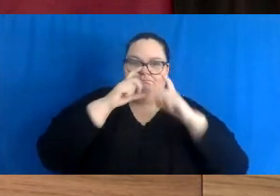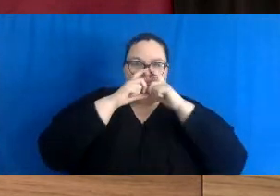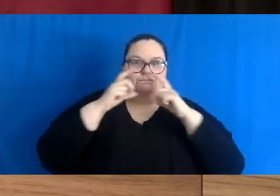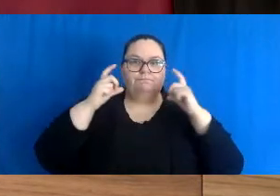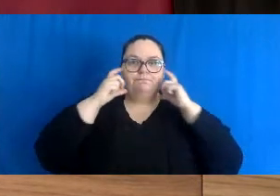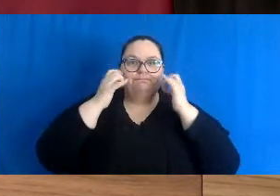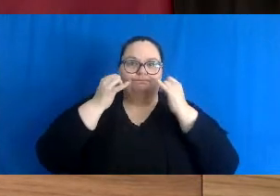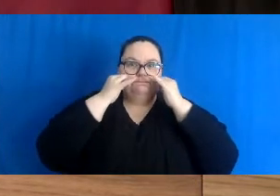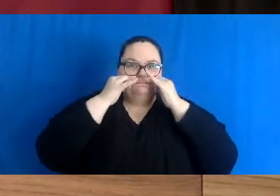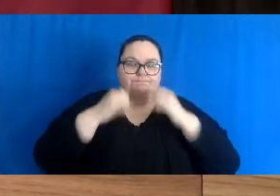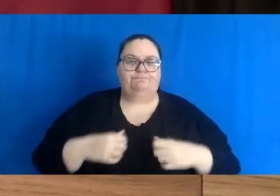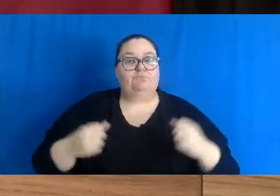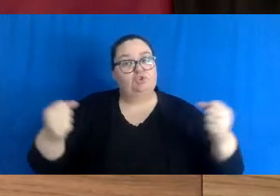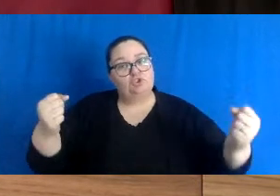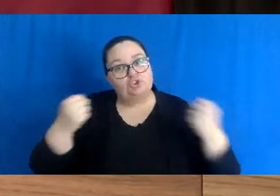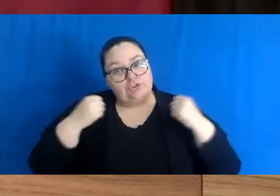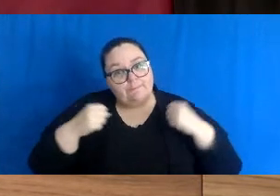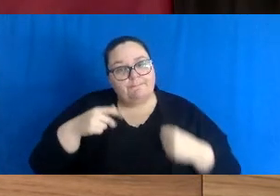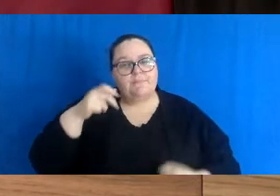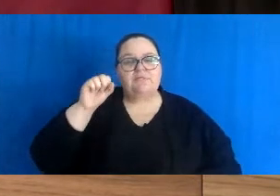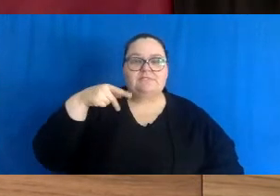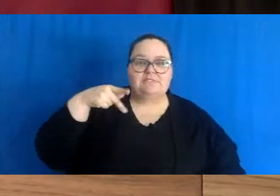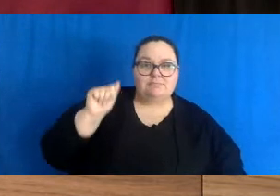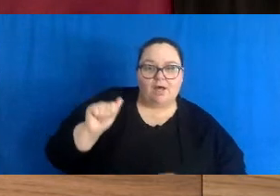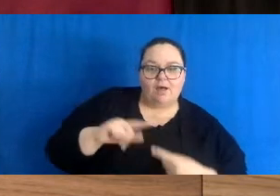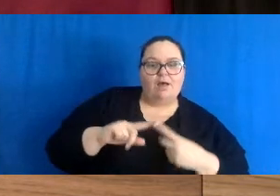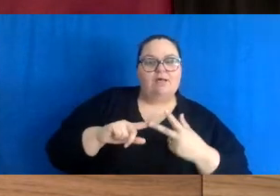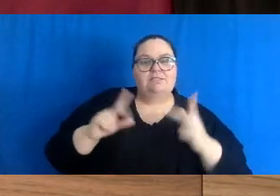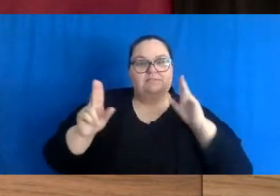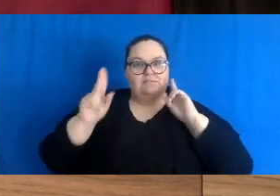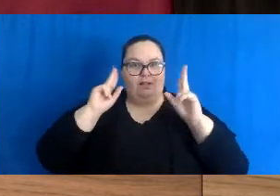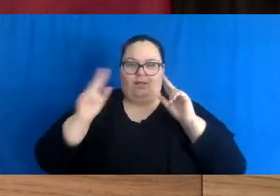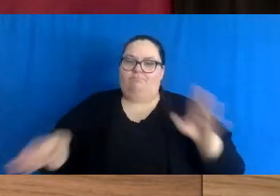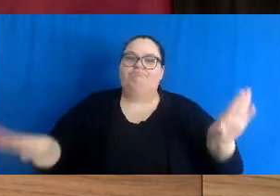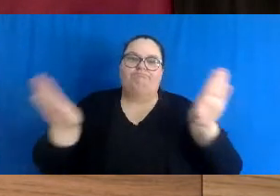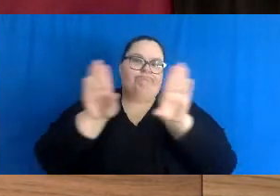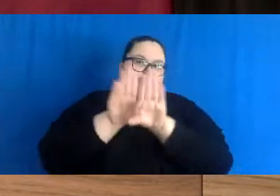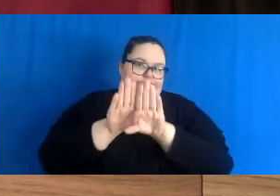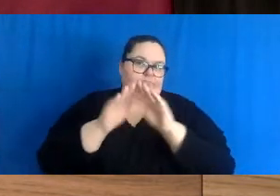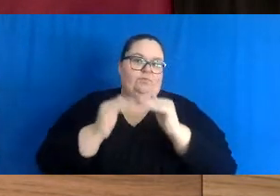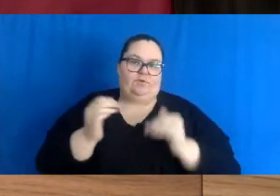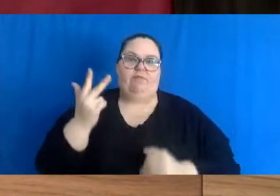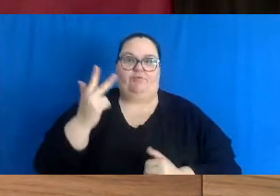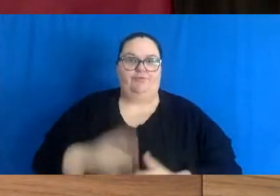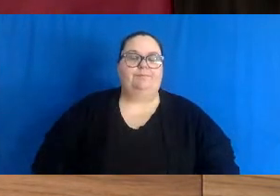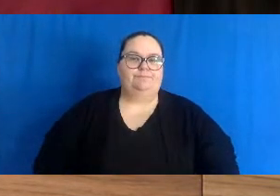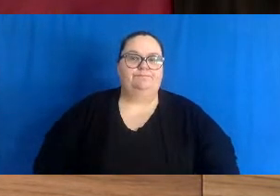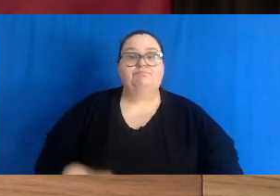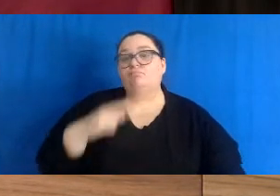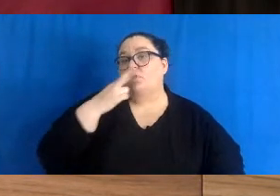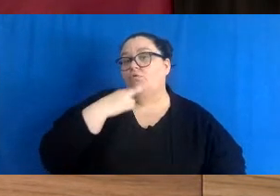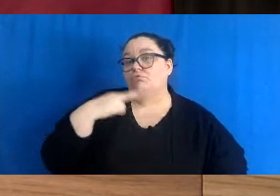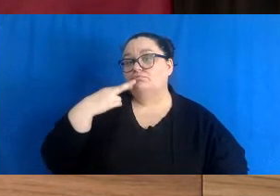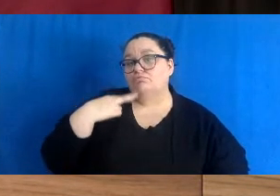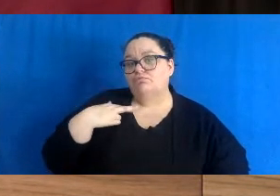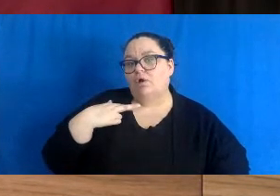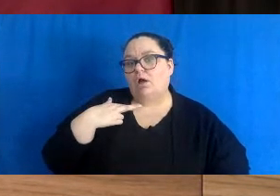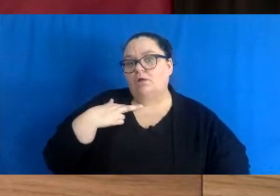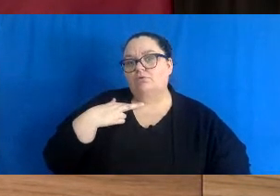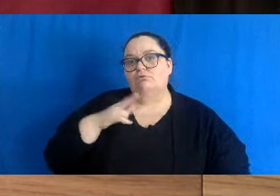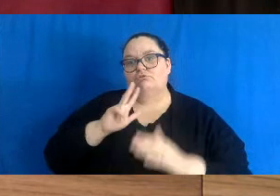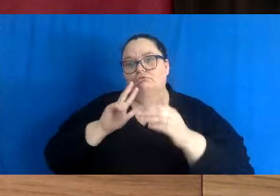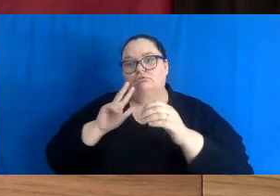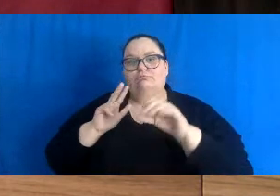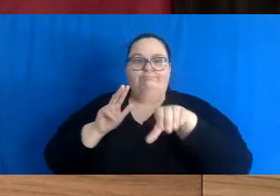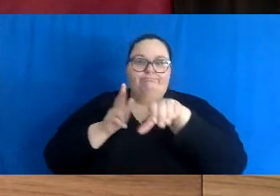Gyms, spas, and salons must close for the duration of the Level 3 restrictions. Restaurants will be limited to drive-thru, takeout,